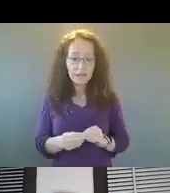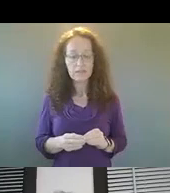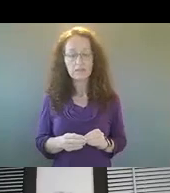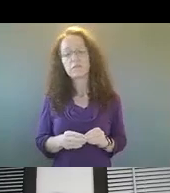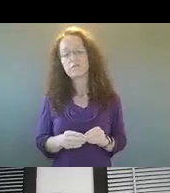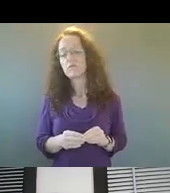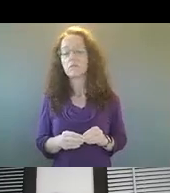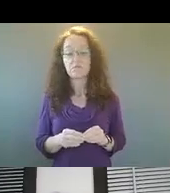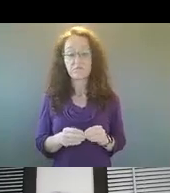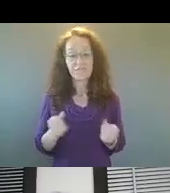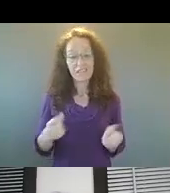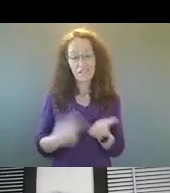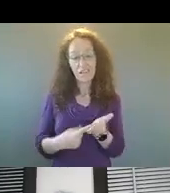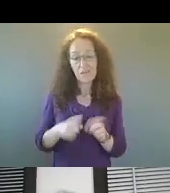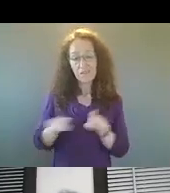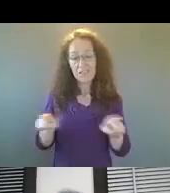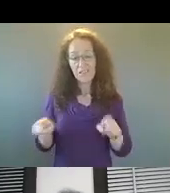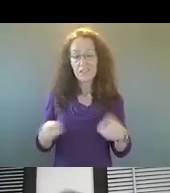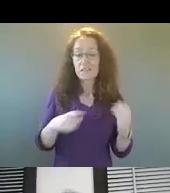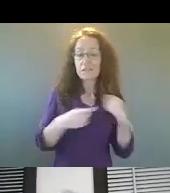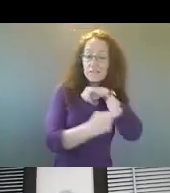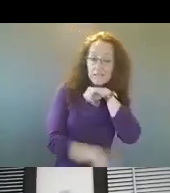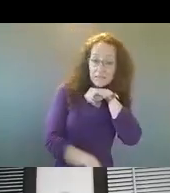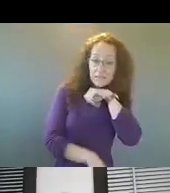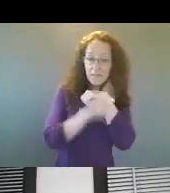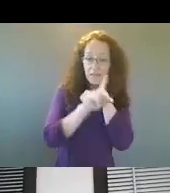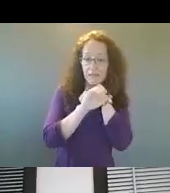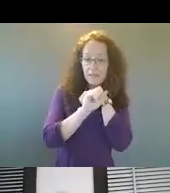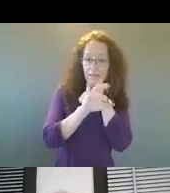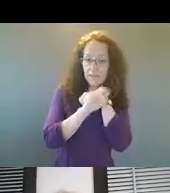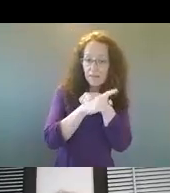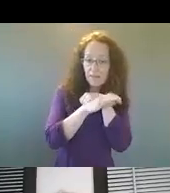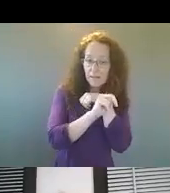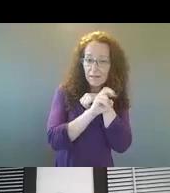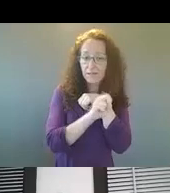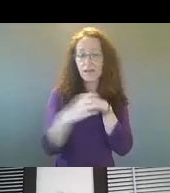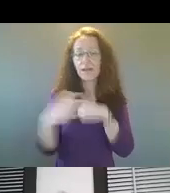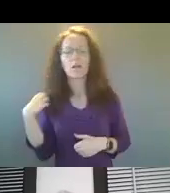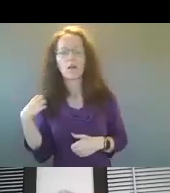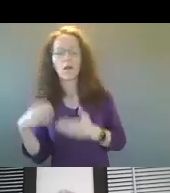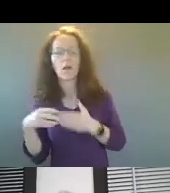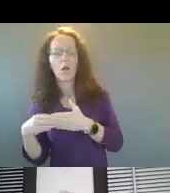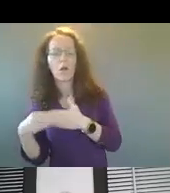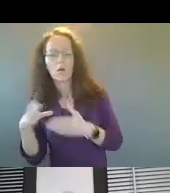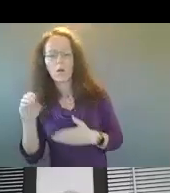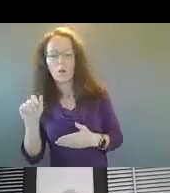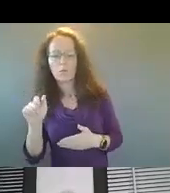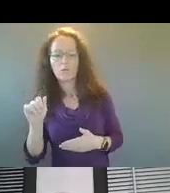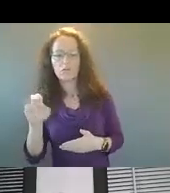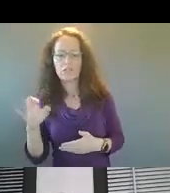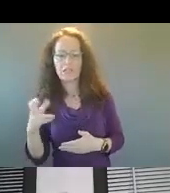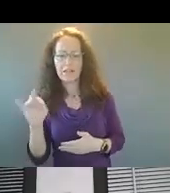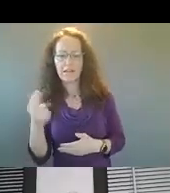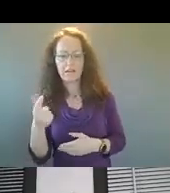um, discipline and coaching, um, and why coaching is not considered discipline, um, and